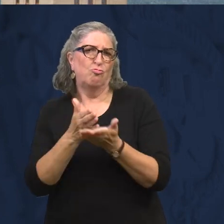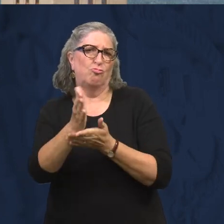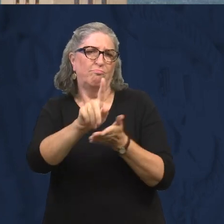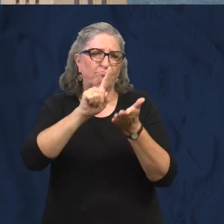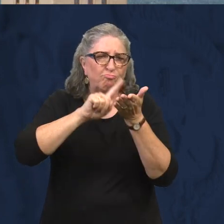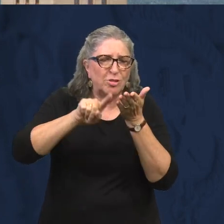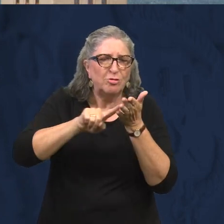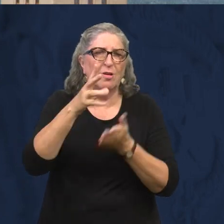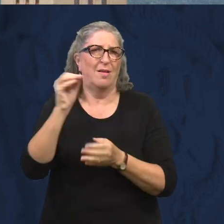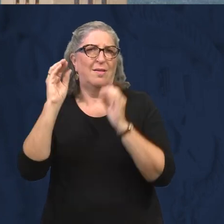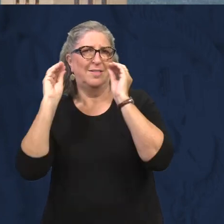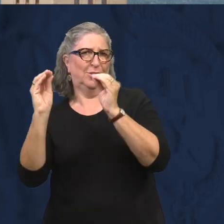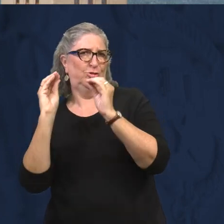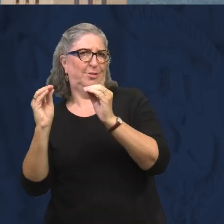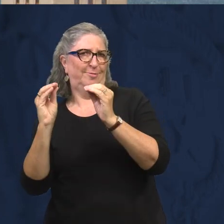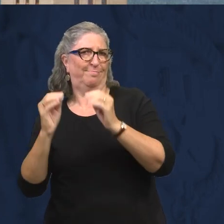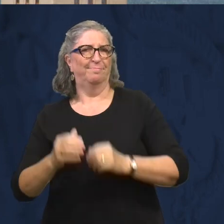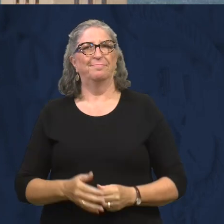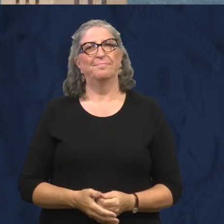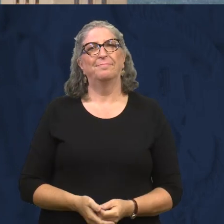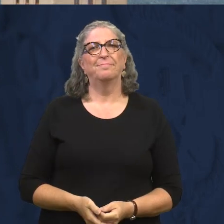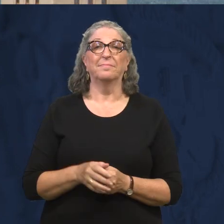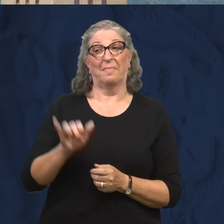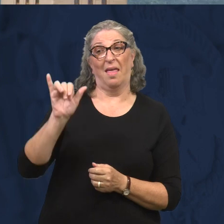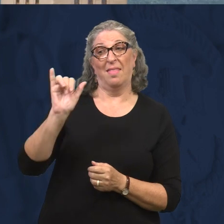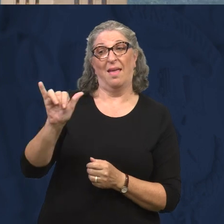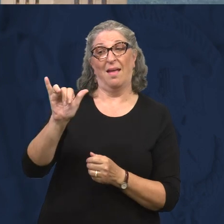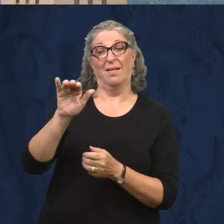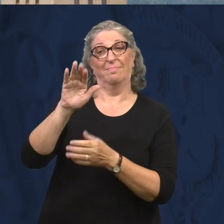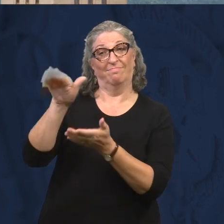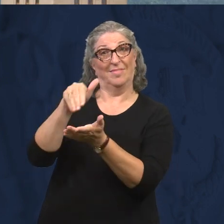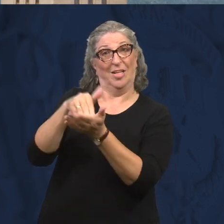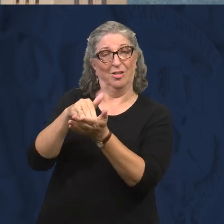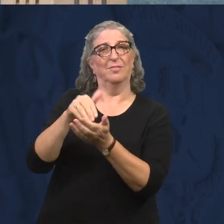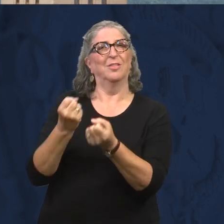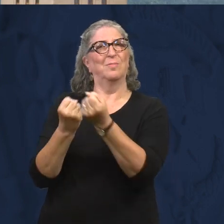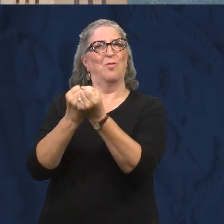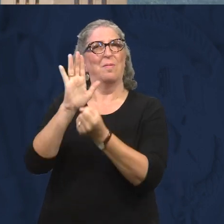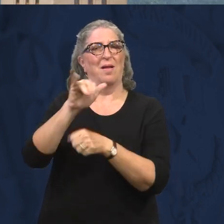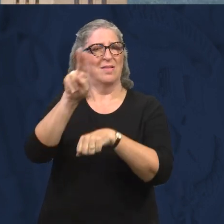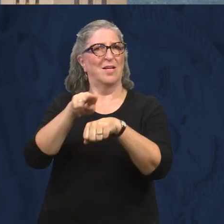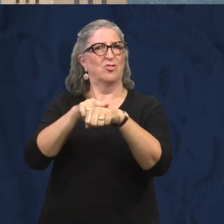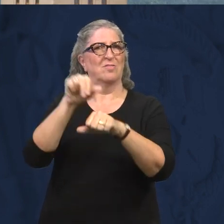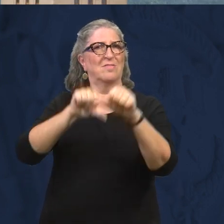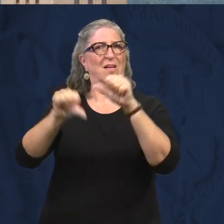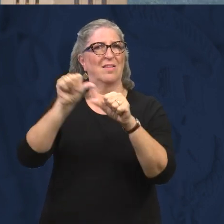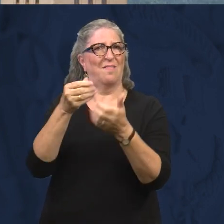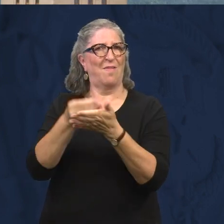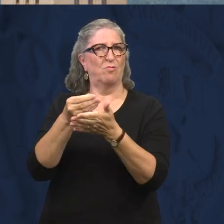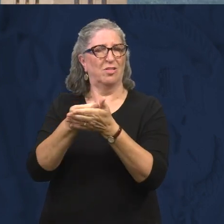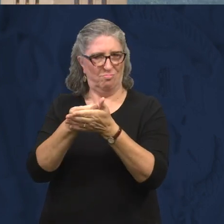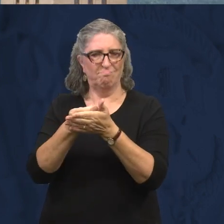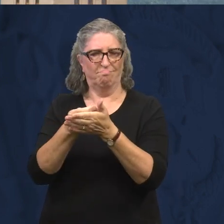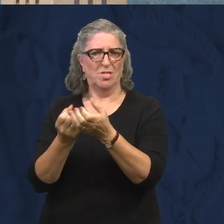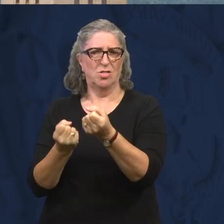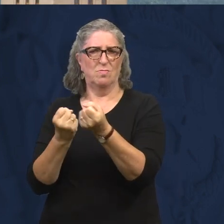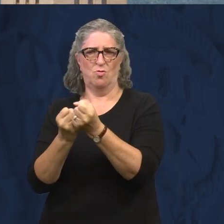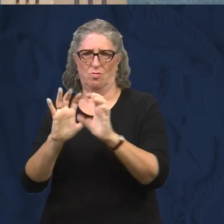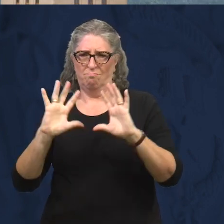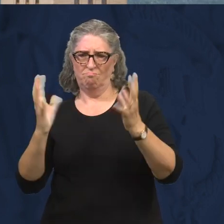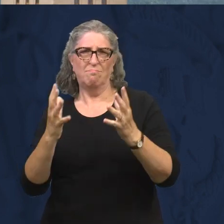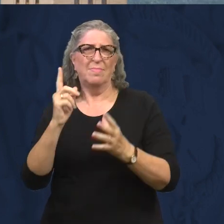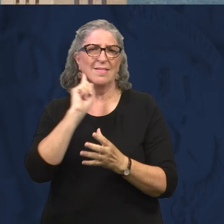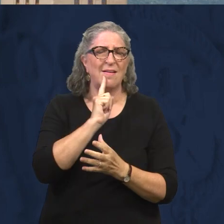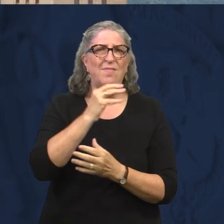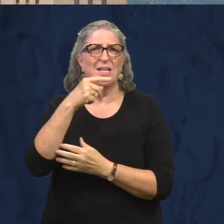through education and research. At this National Science Foundation-funded center, a team of deaf and